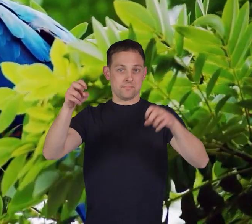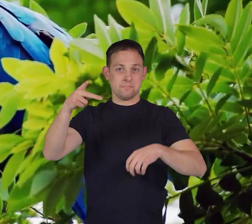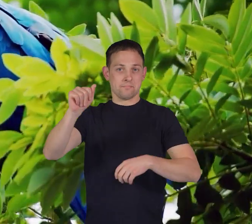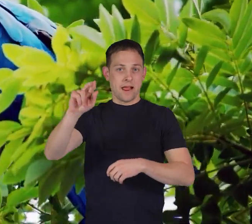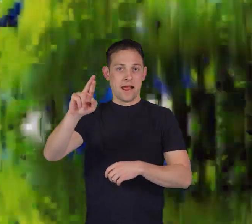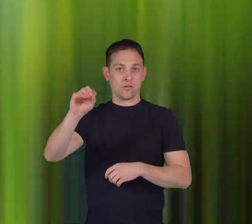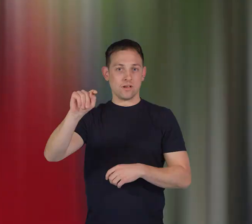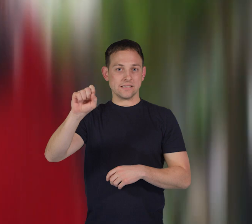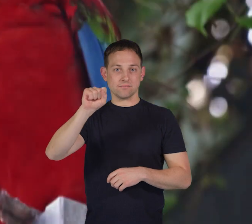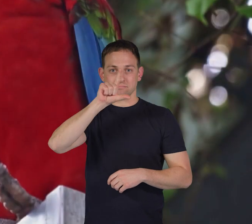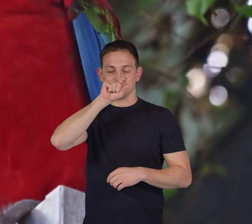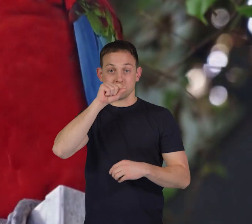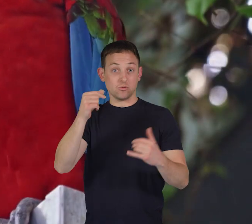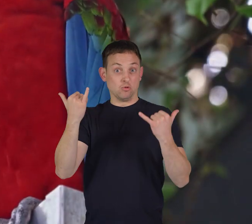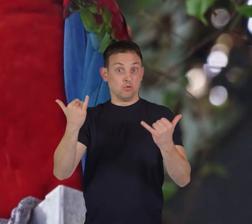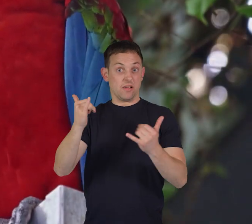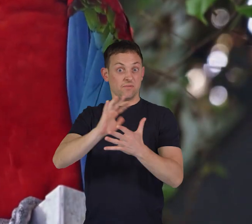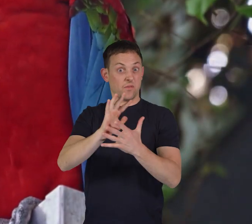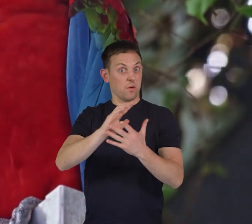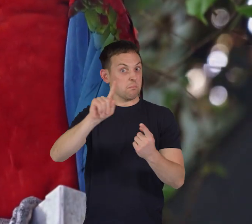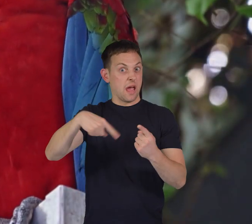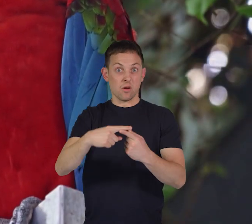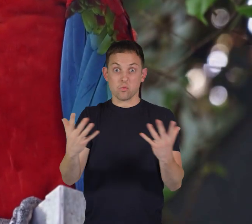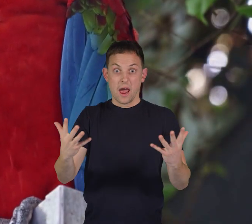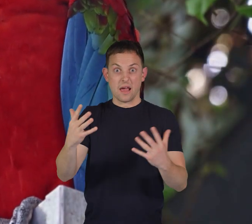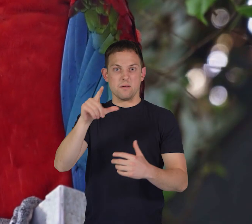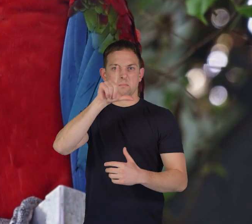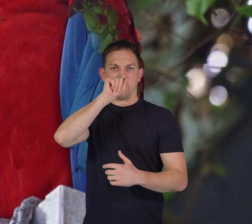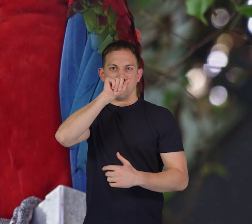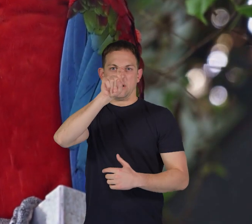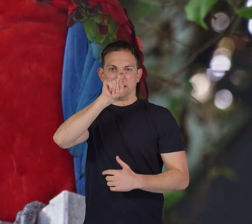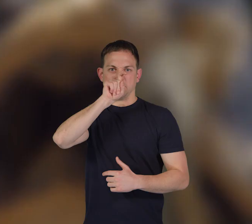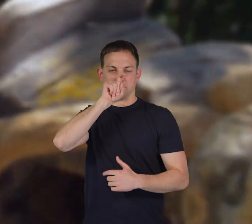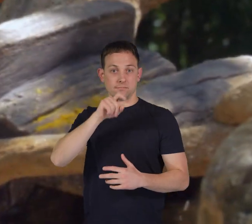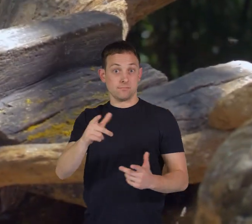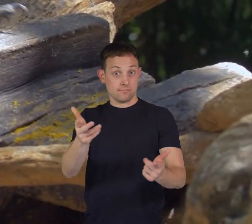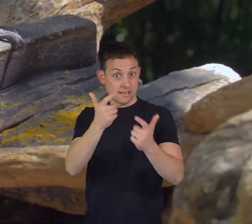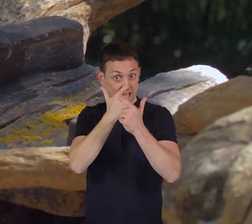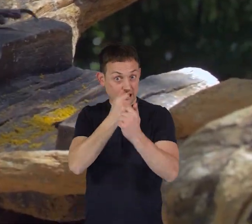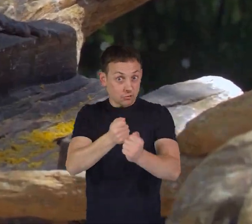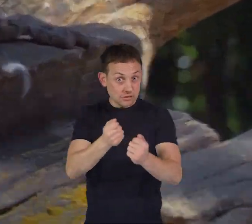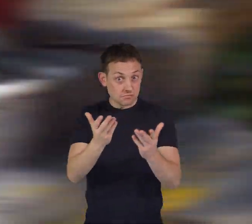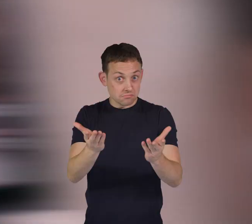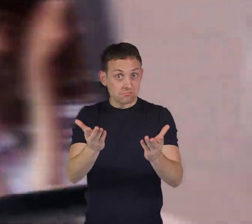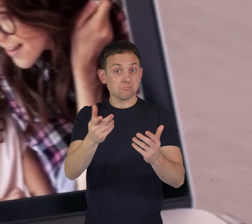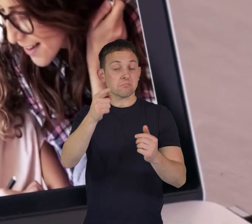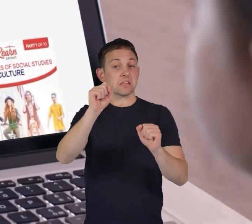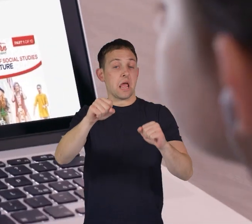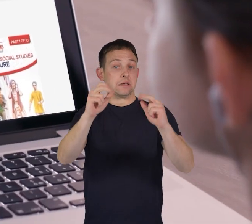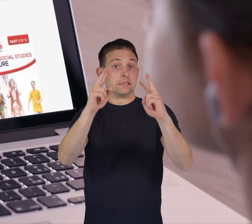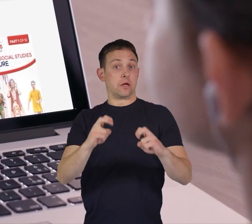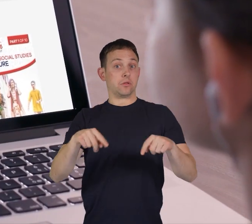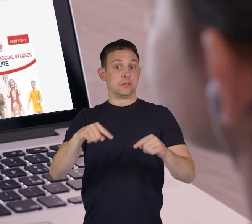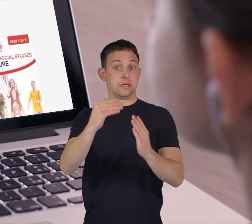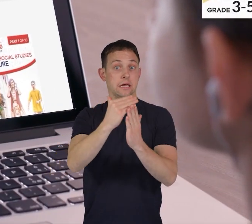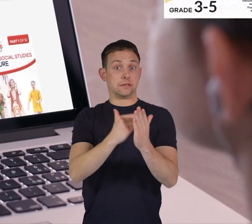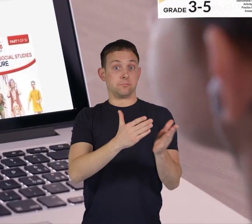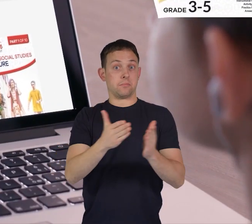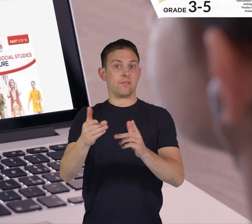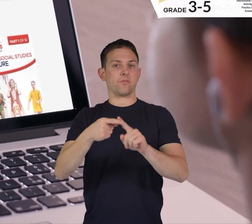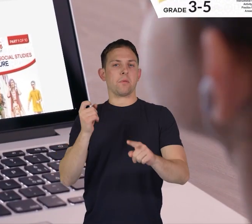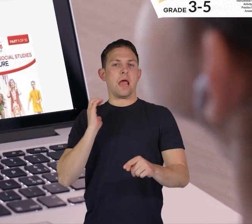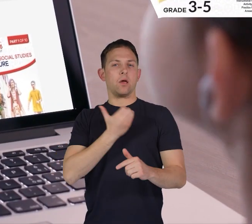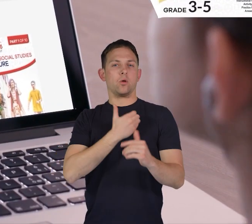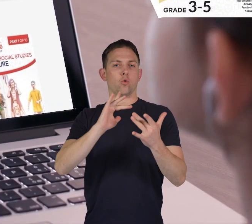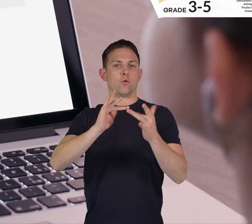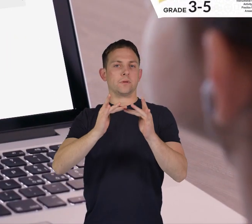Parrots. Today's video is all about parrots. Interested? You can download this lesson